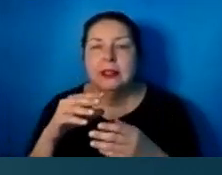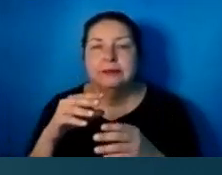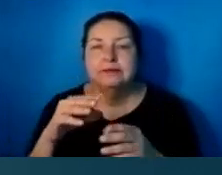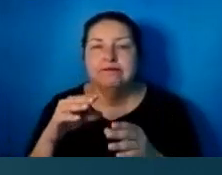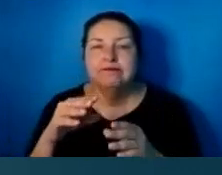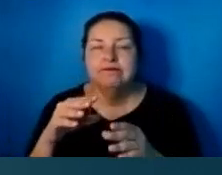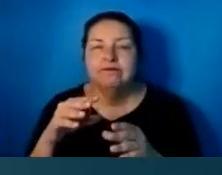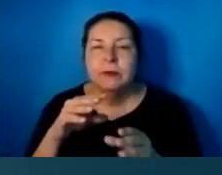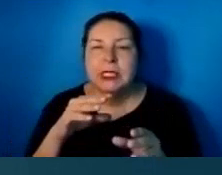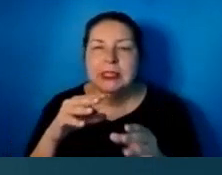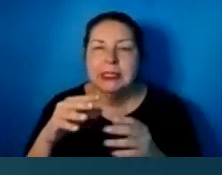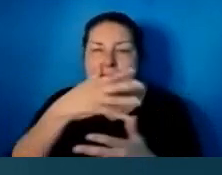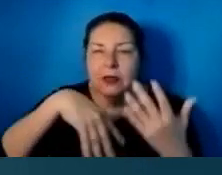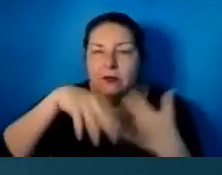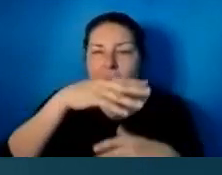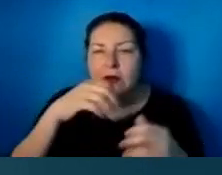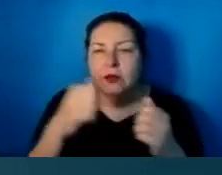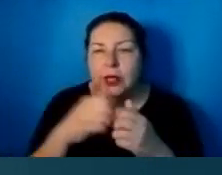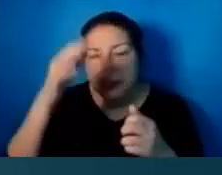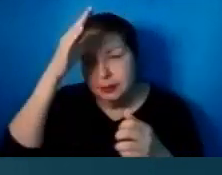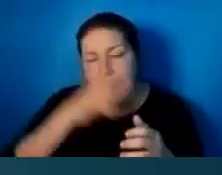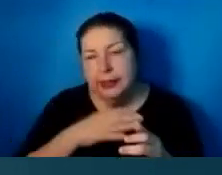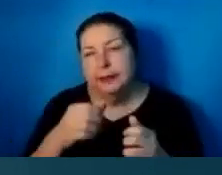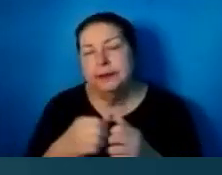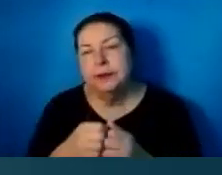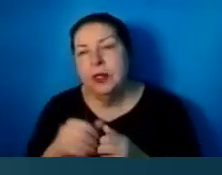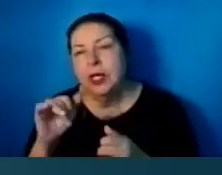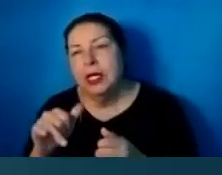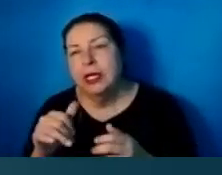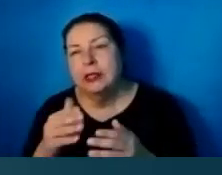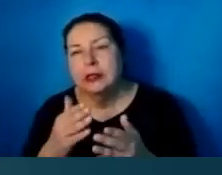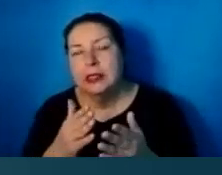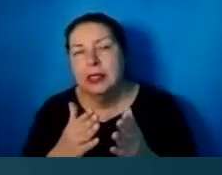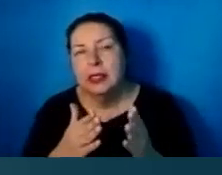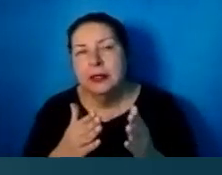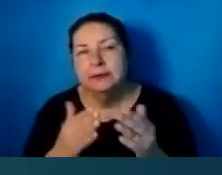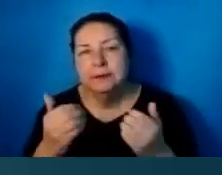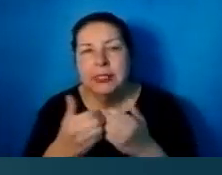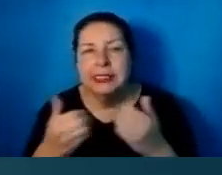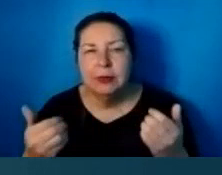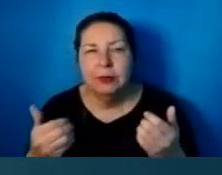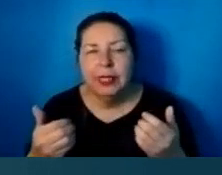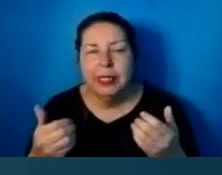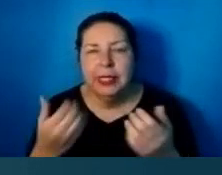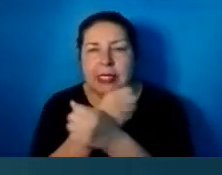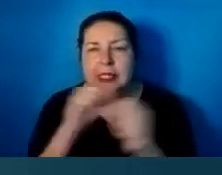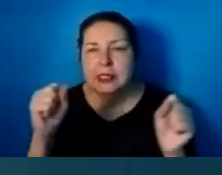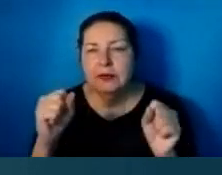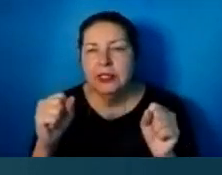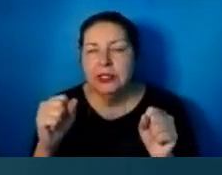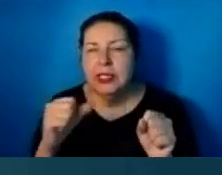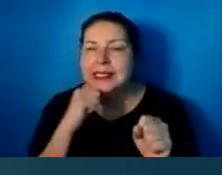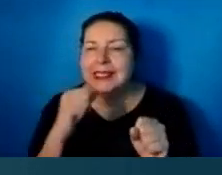It is a parsing of salvation that, again, has no biblical